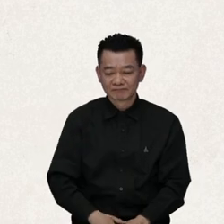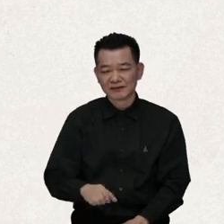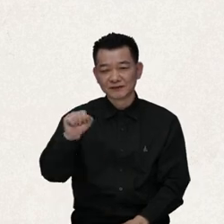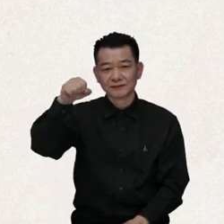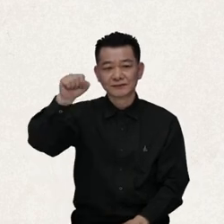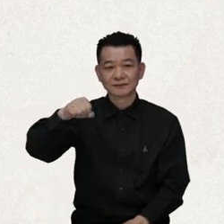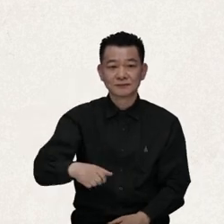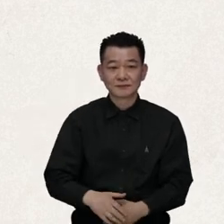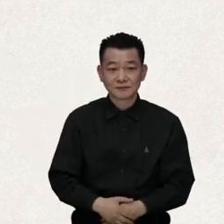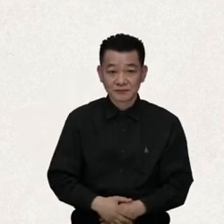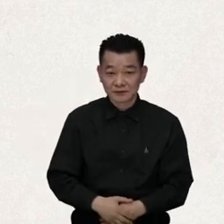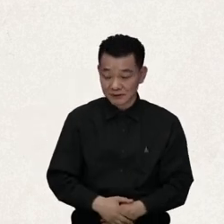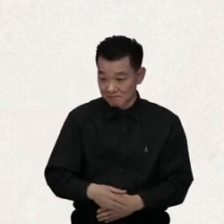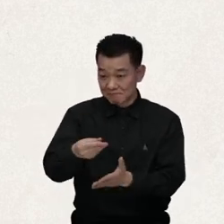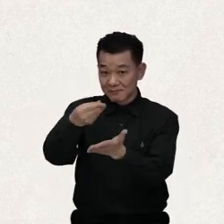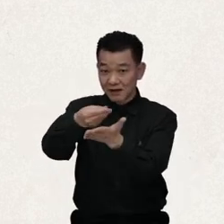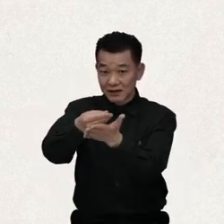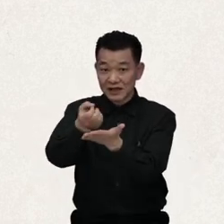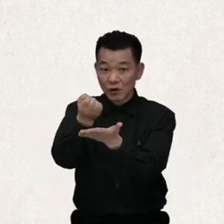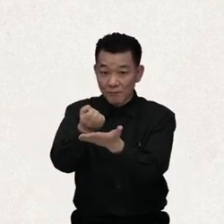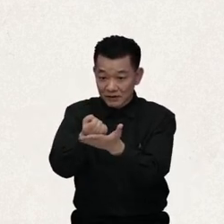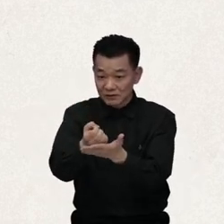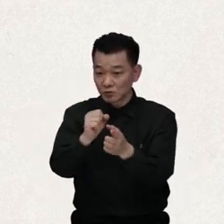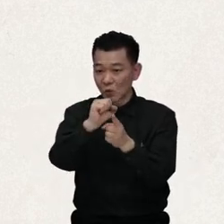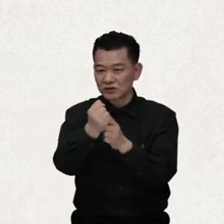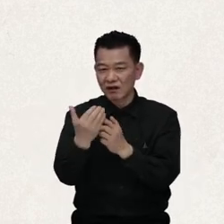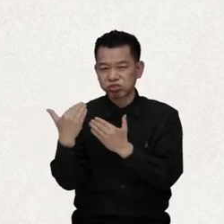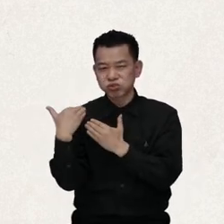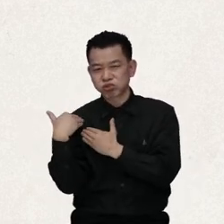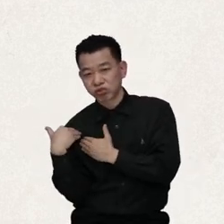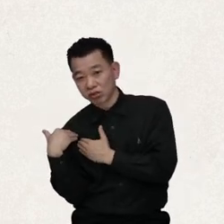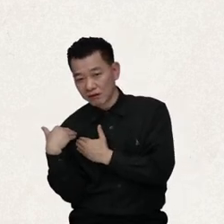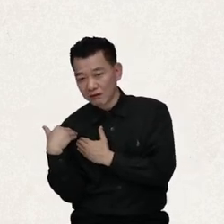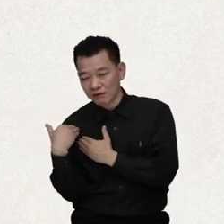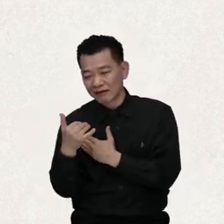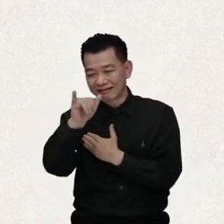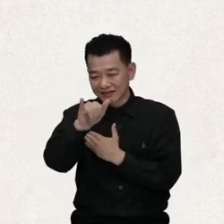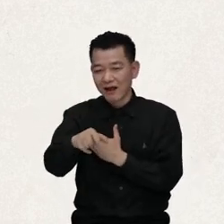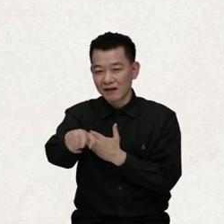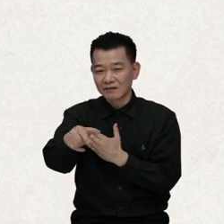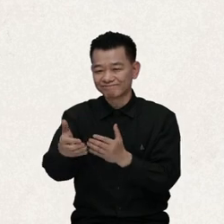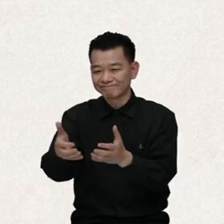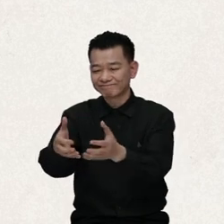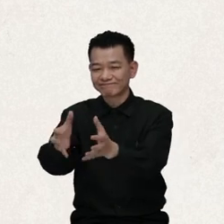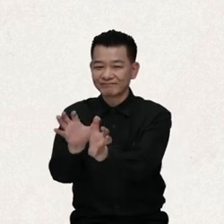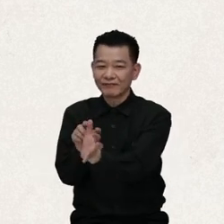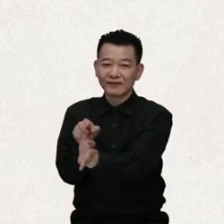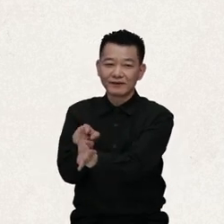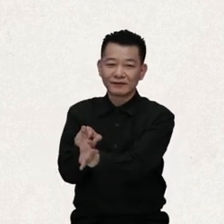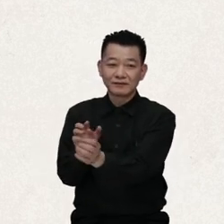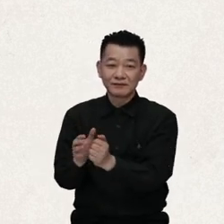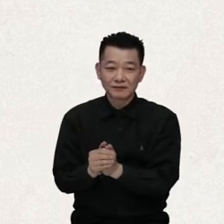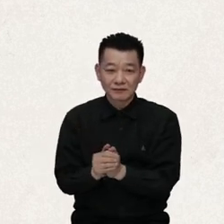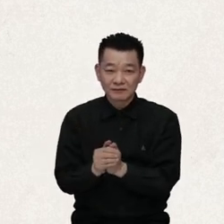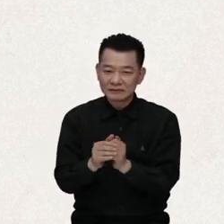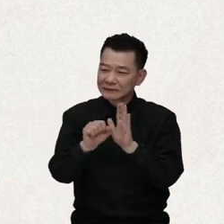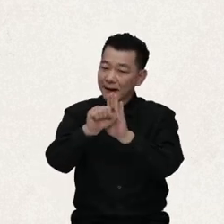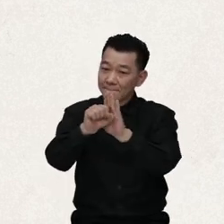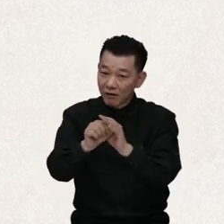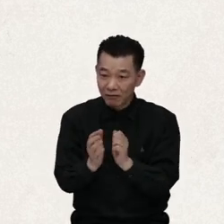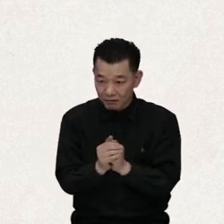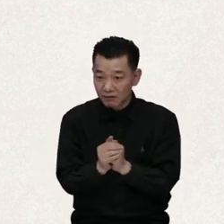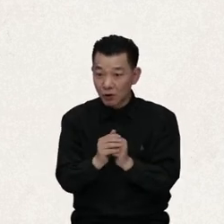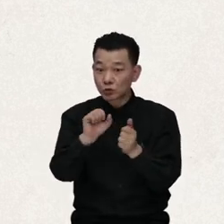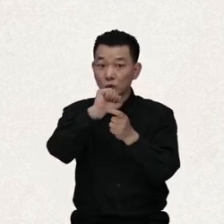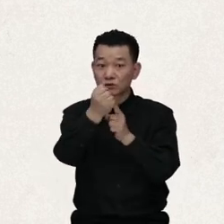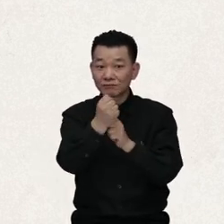You're right. For example, there are areas where economical cost and social burden occur, such as social